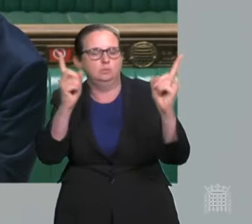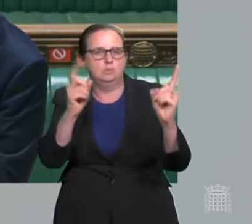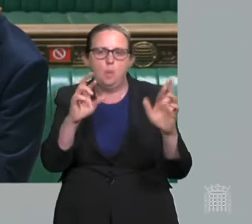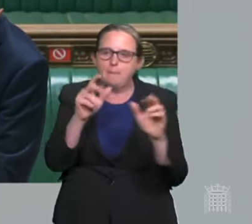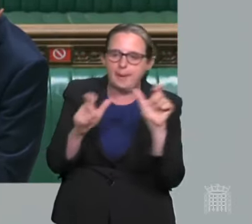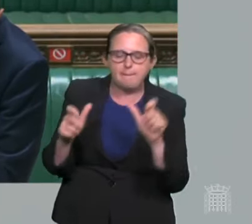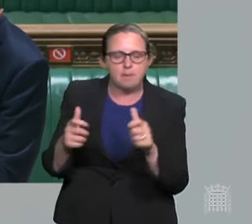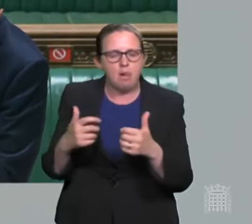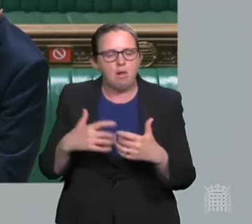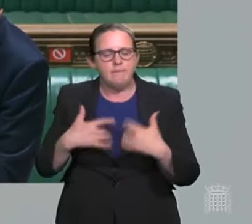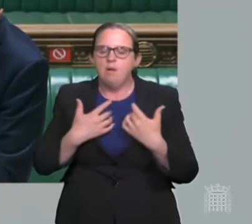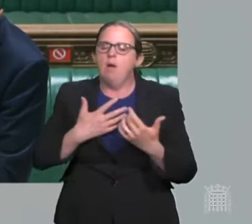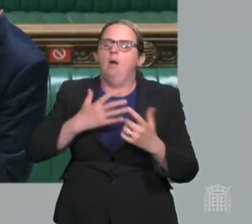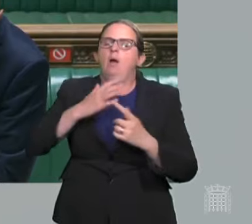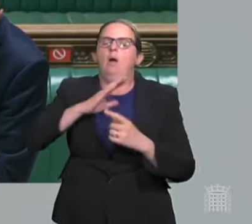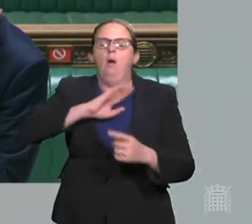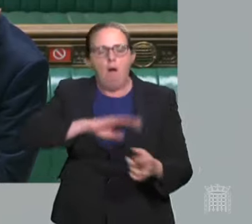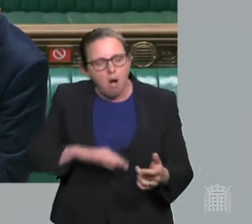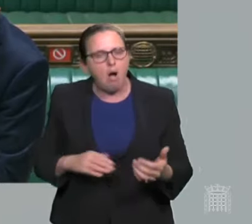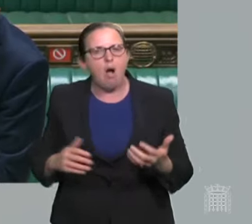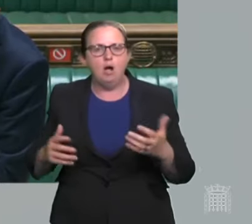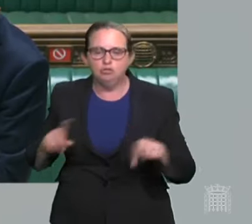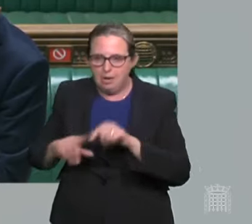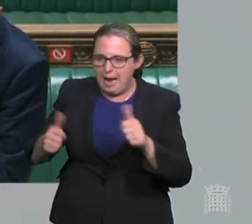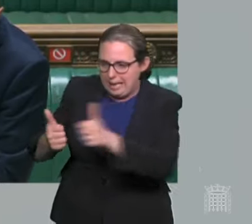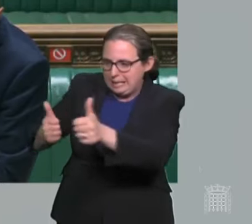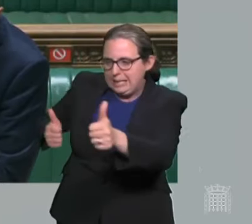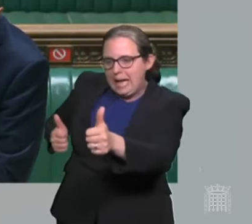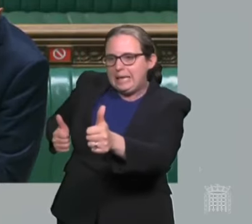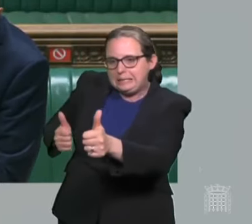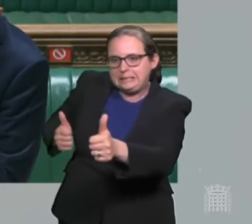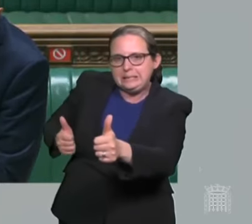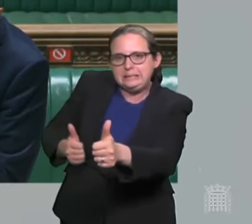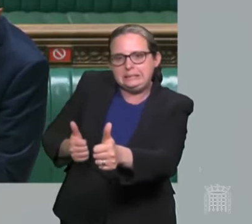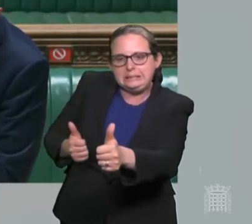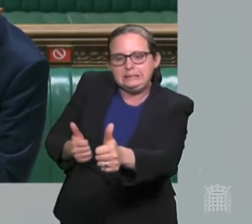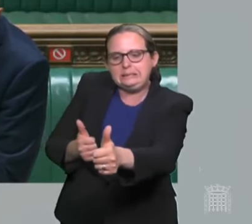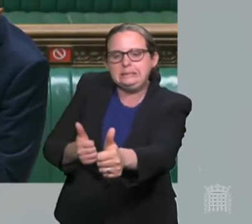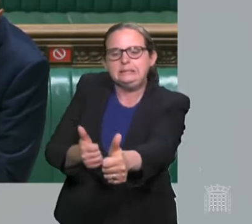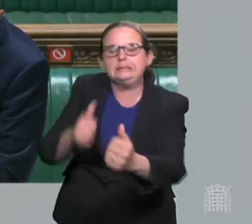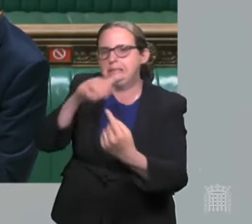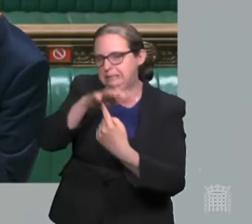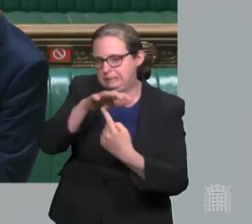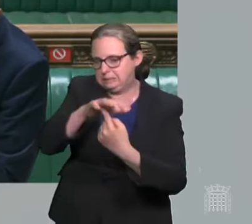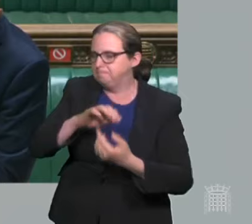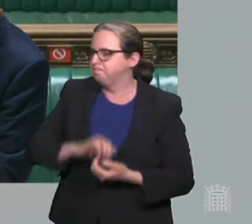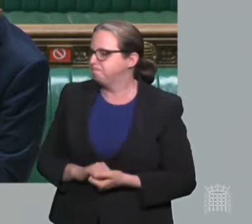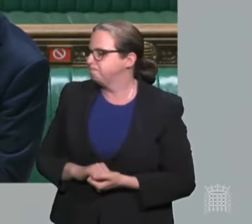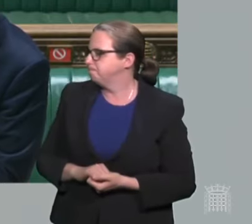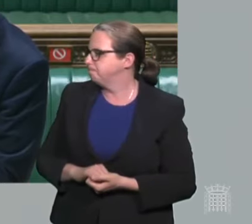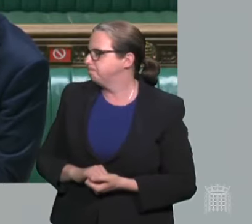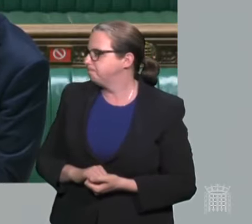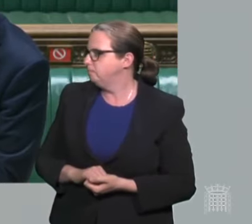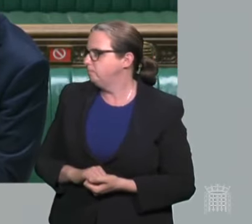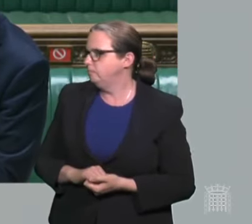helped in our march to clear that backlog. My Honourable Friend will know that the Government has given significant additional